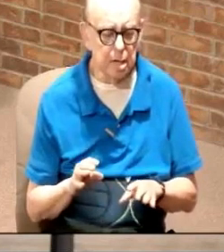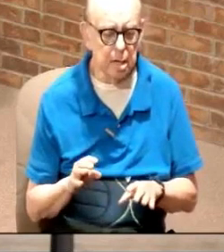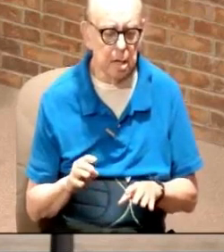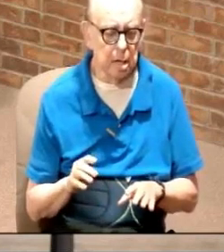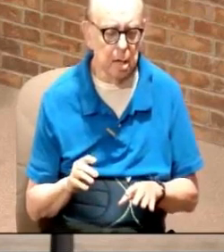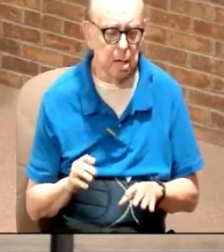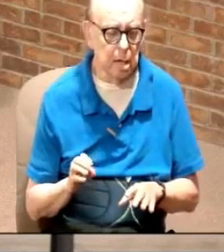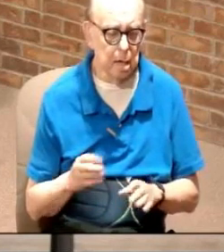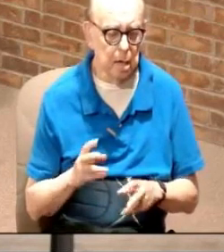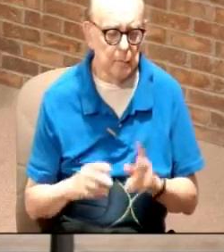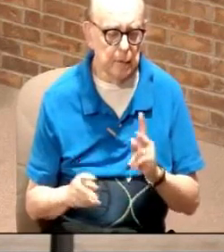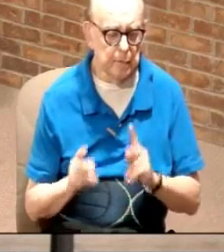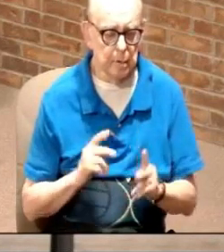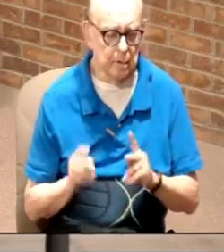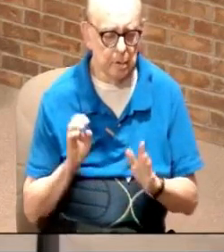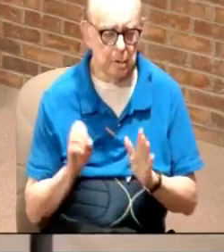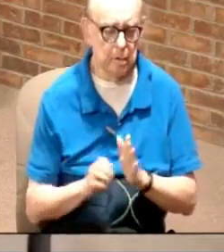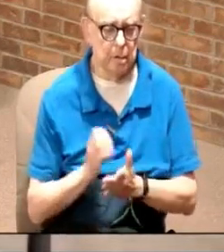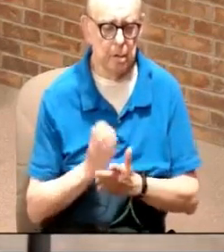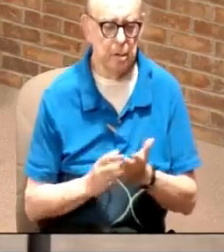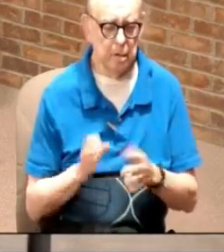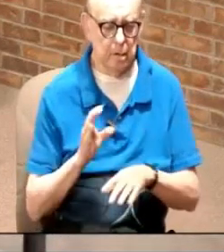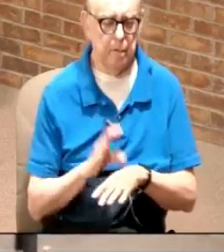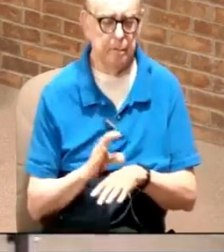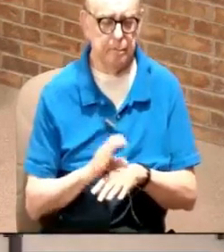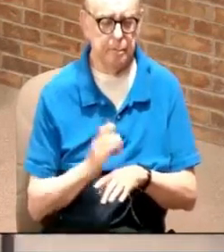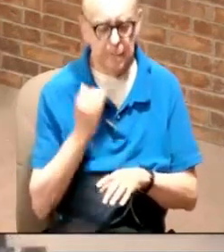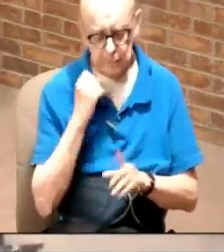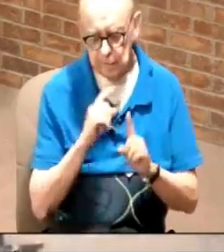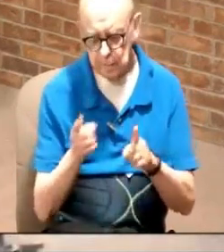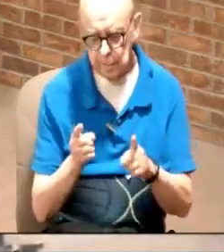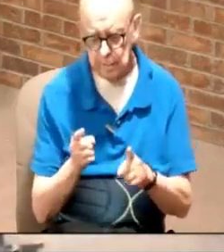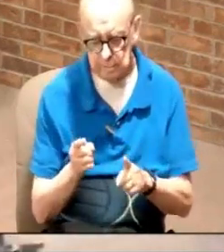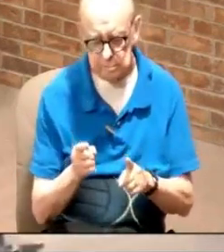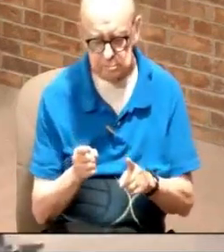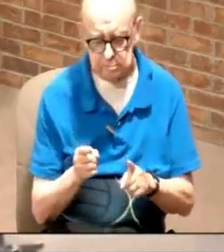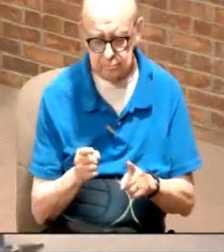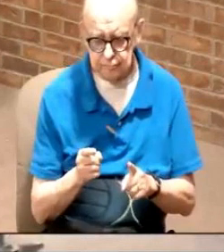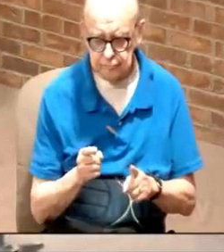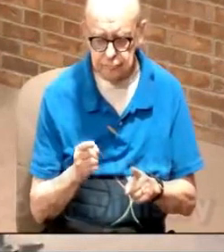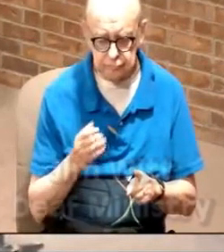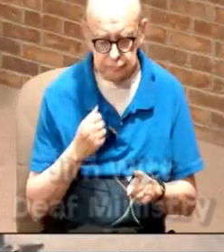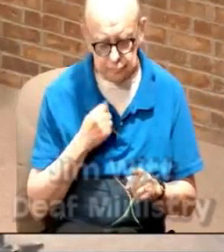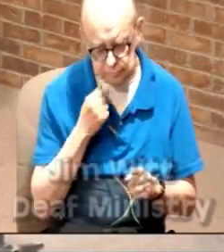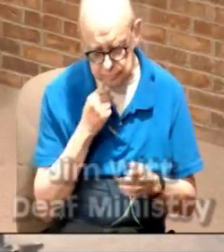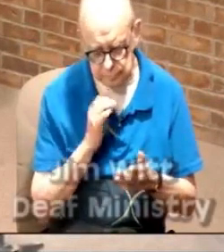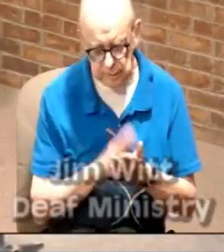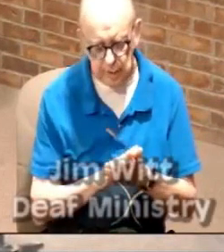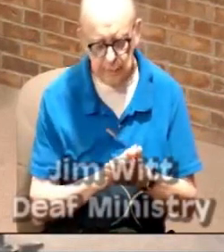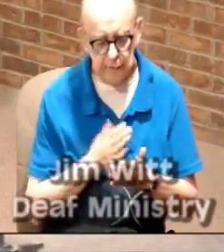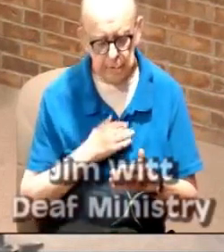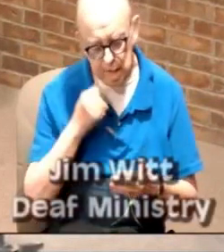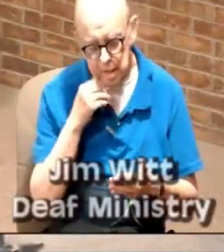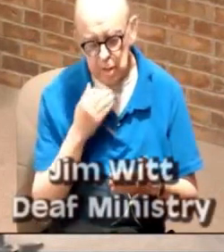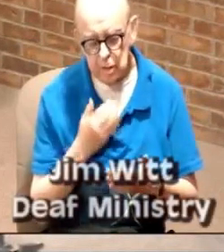For instance, some churches, if you go to, as a matter of fact, my wife and my daughter